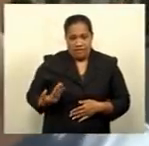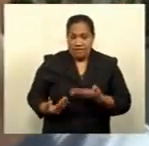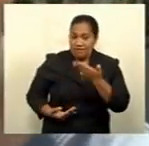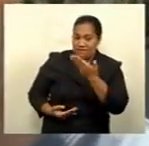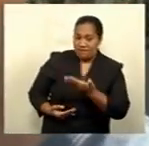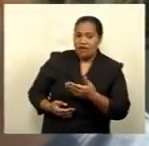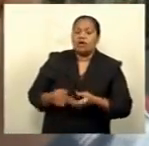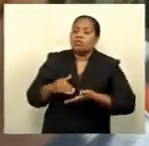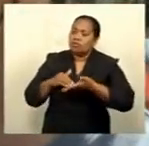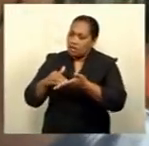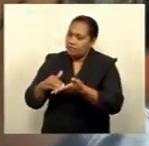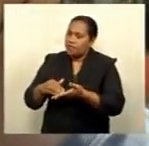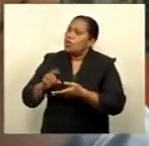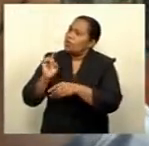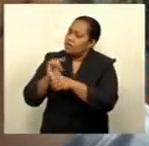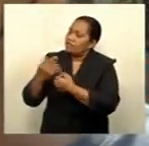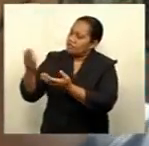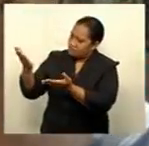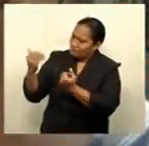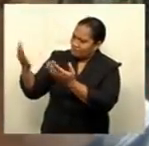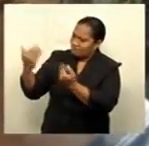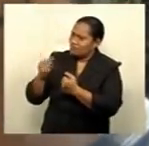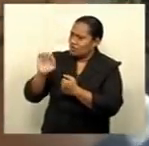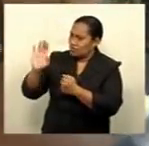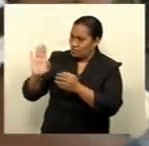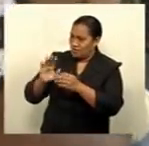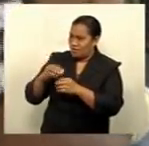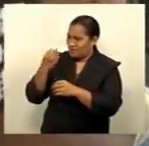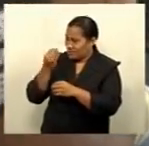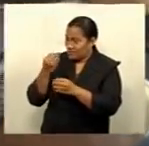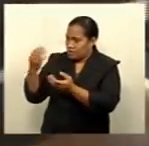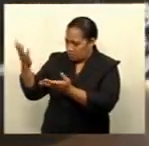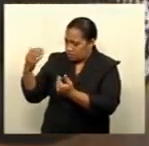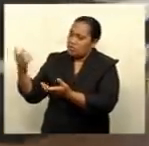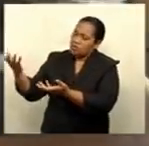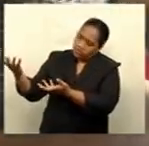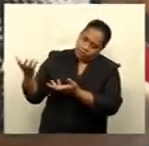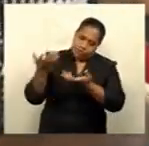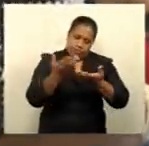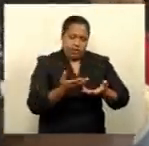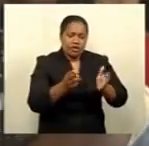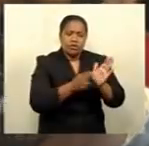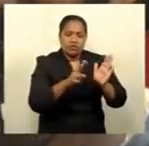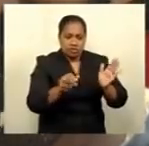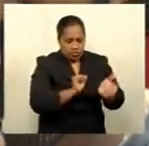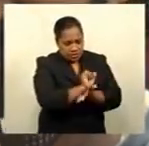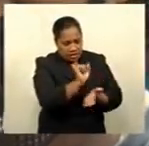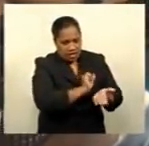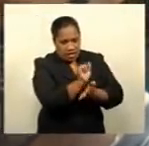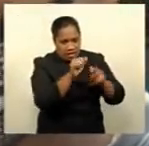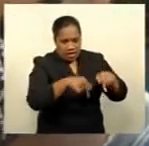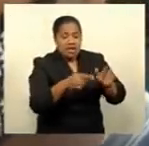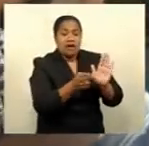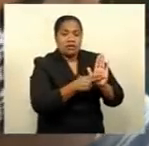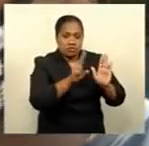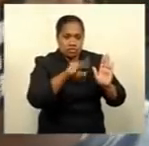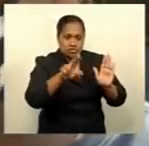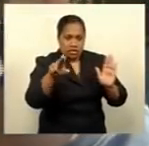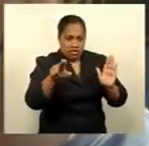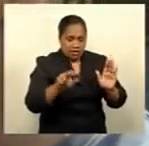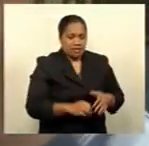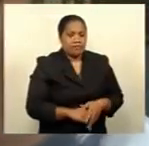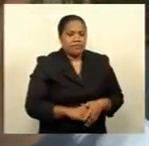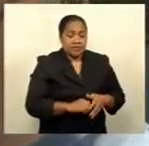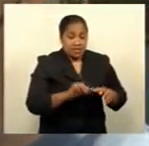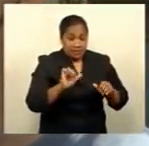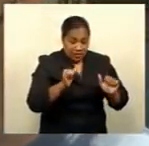them to bring their produce down to the Longani border. We pick it from there and we sell it for them here at the Nosori Market, and then we send